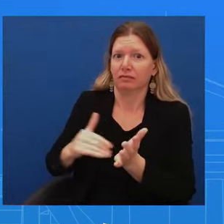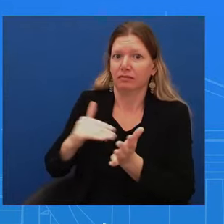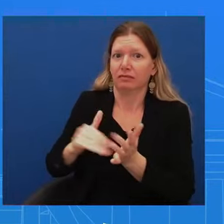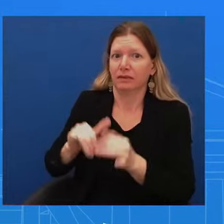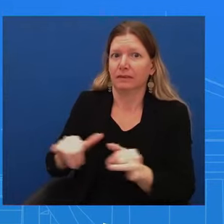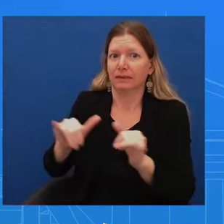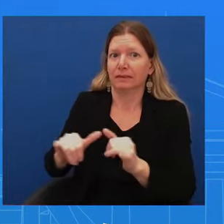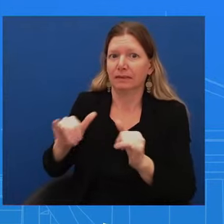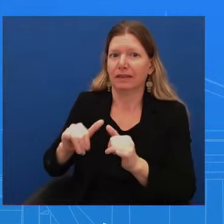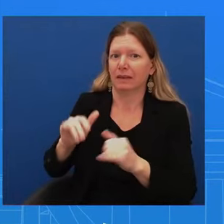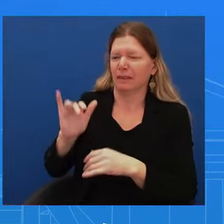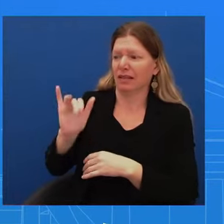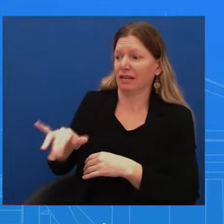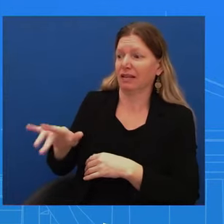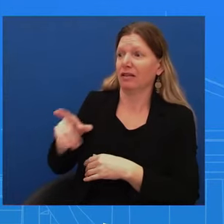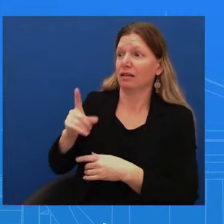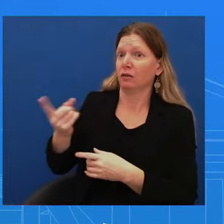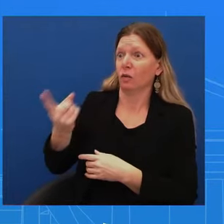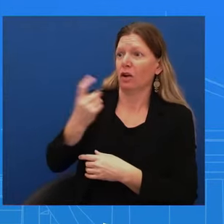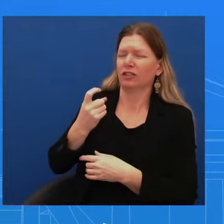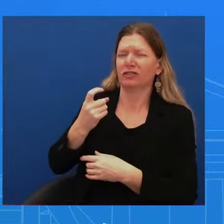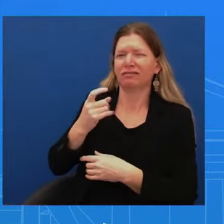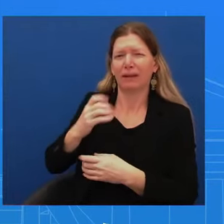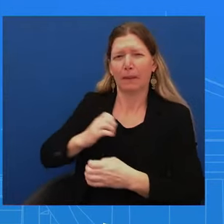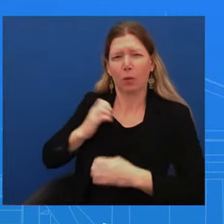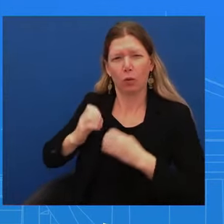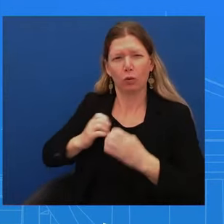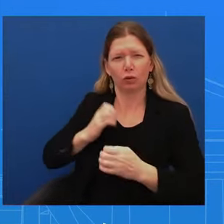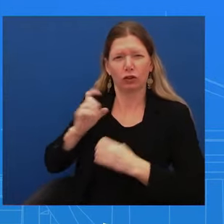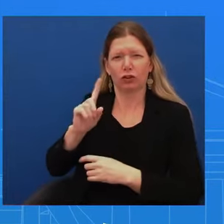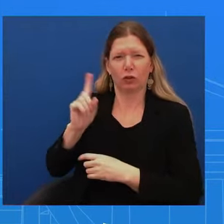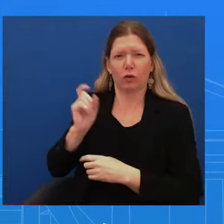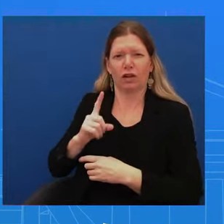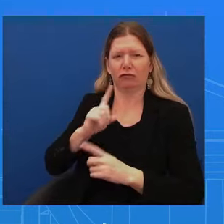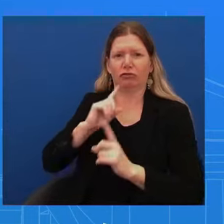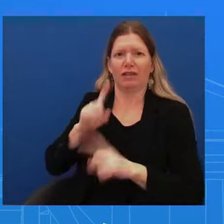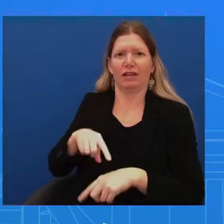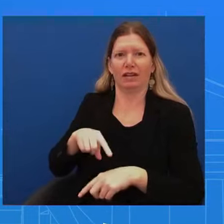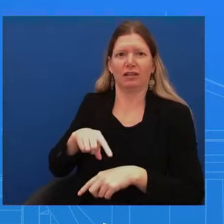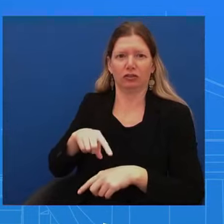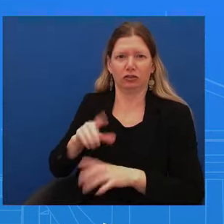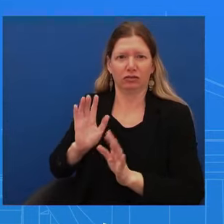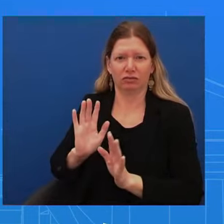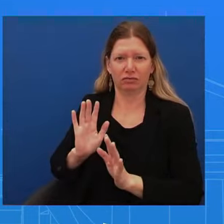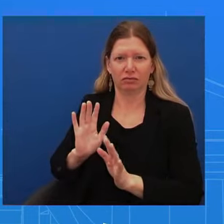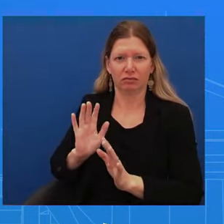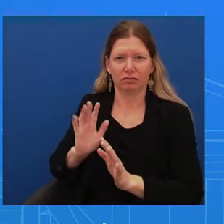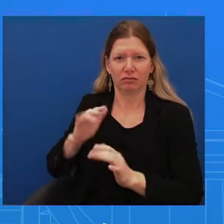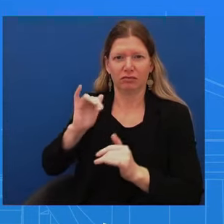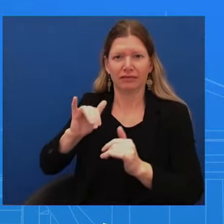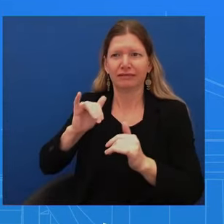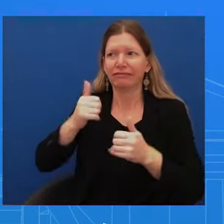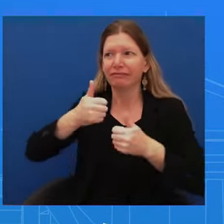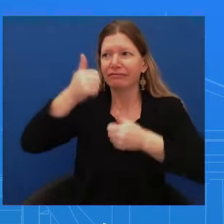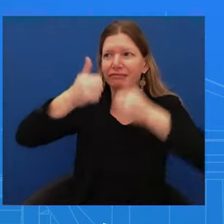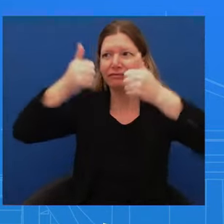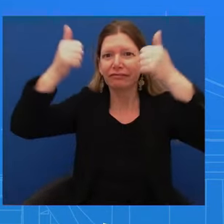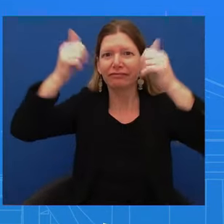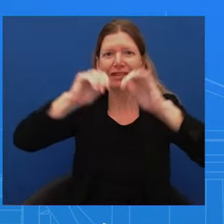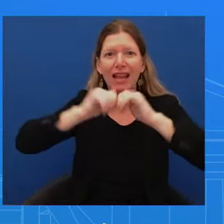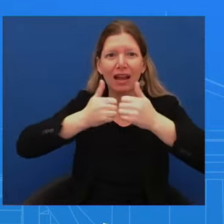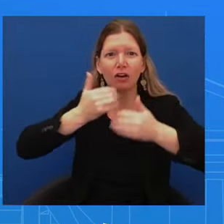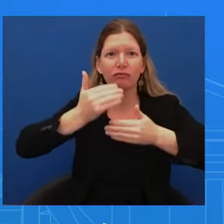once they learned about the Secretary's hospitalization. I get the question. I don't have reactions, right, emotional reactions to